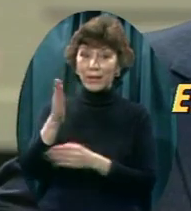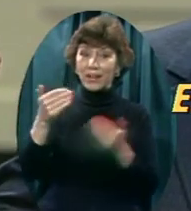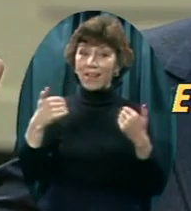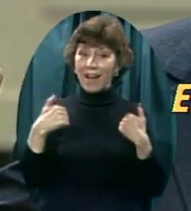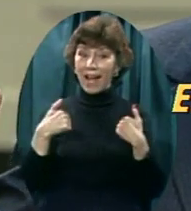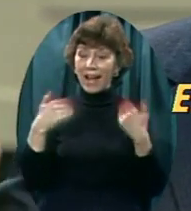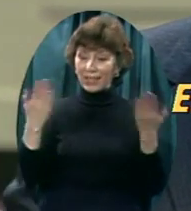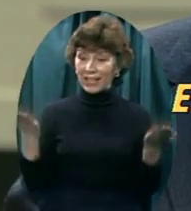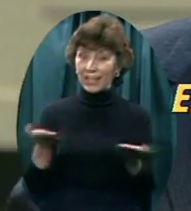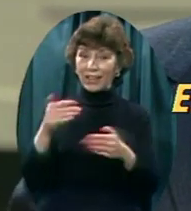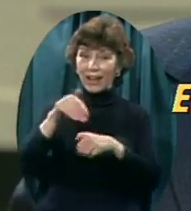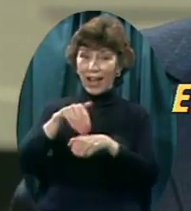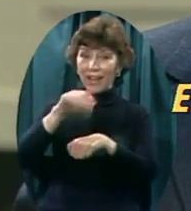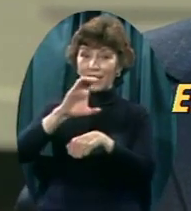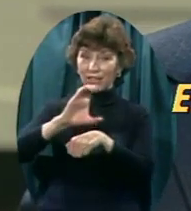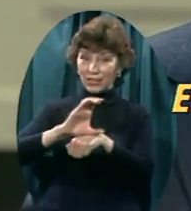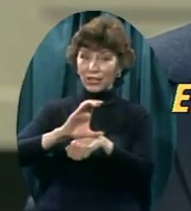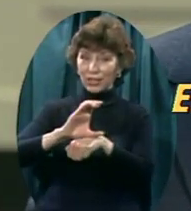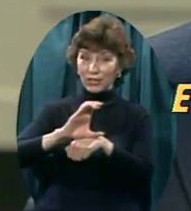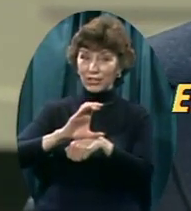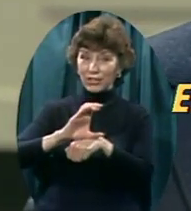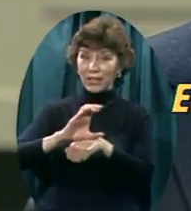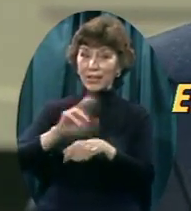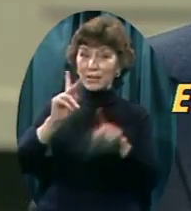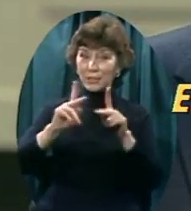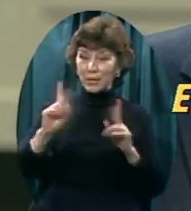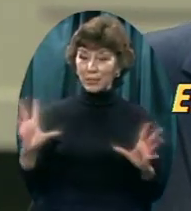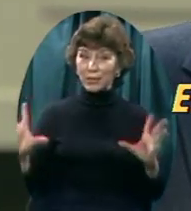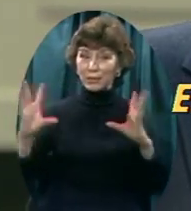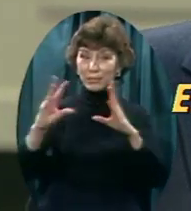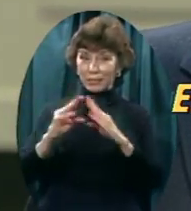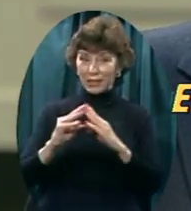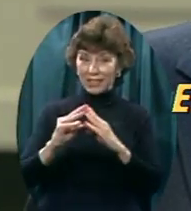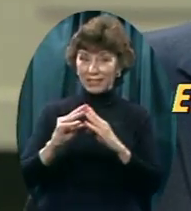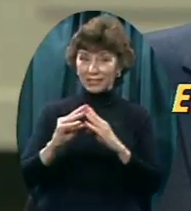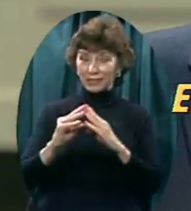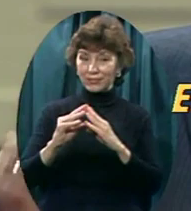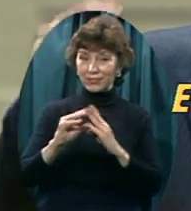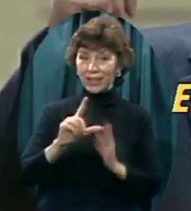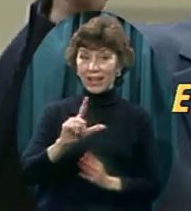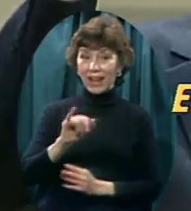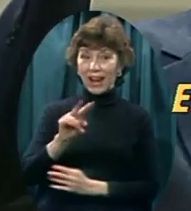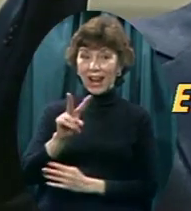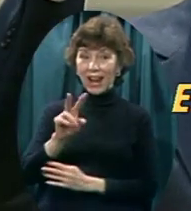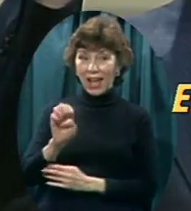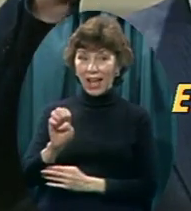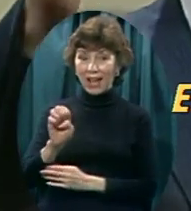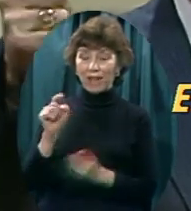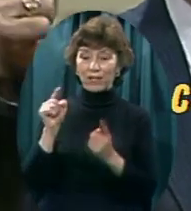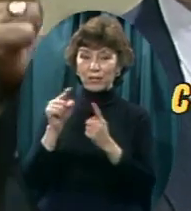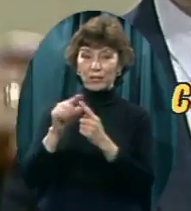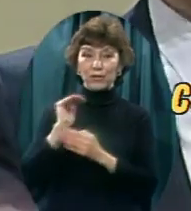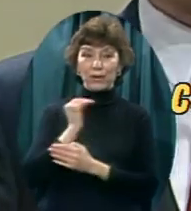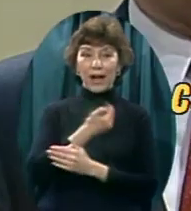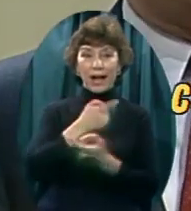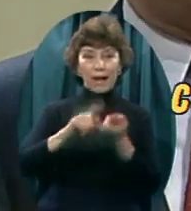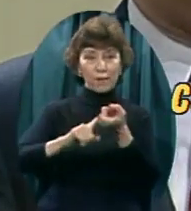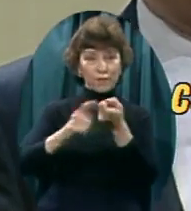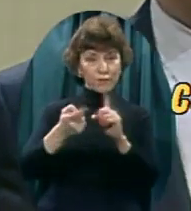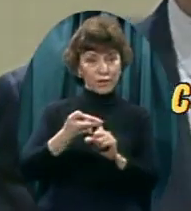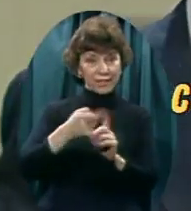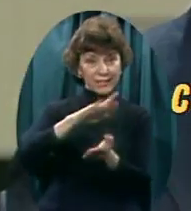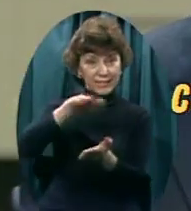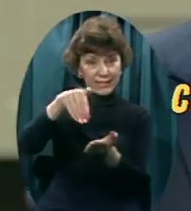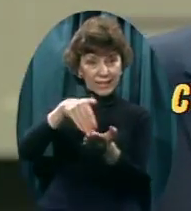in this auditorium. So that we can go out live from here to our friends at 10 p.m. Central